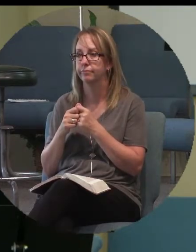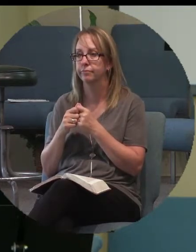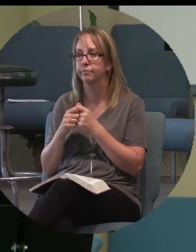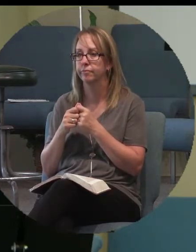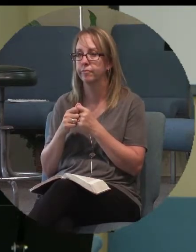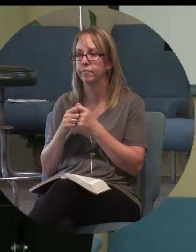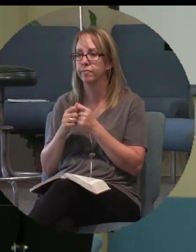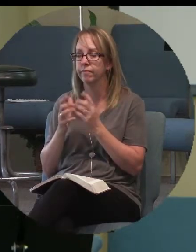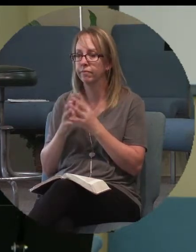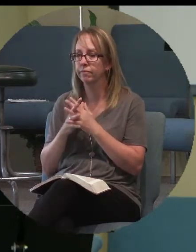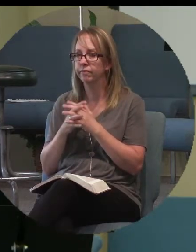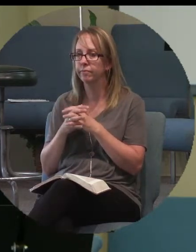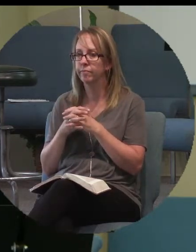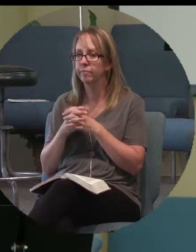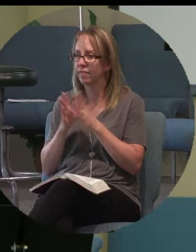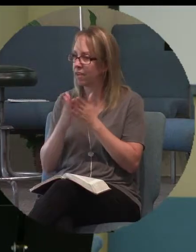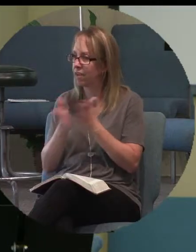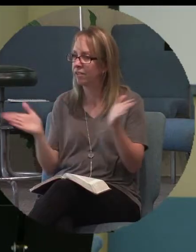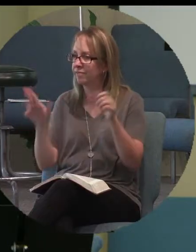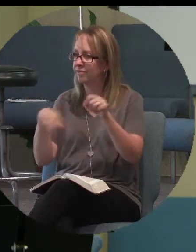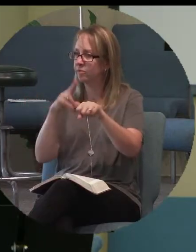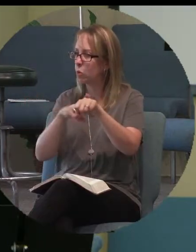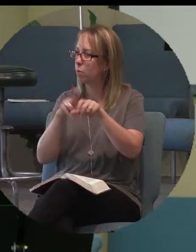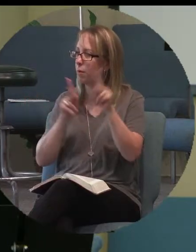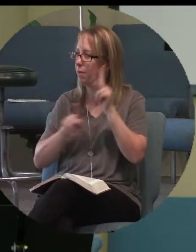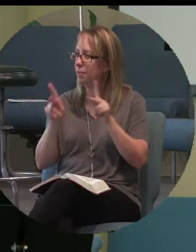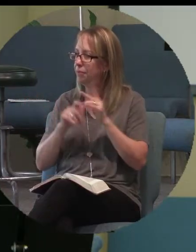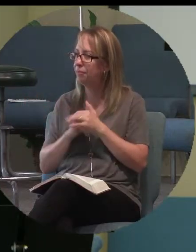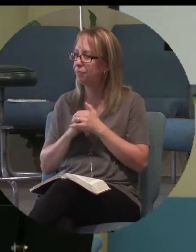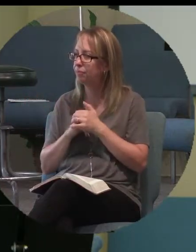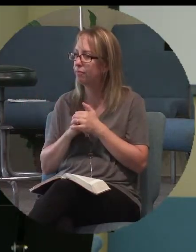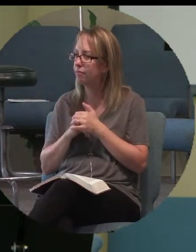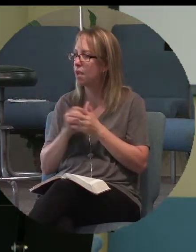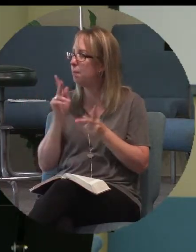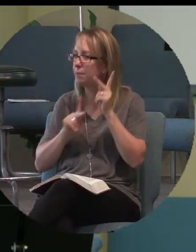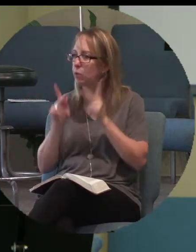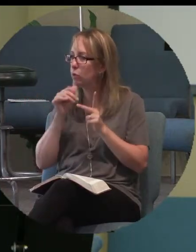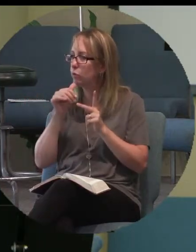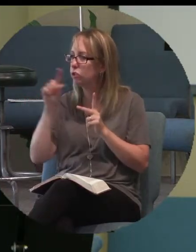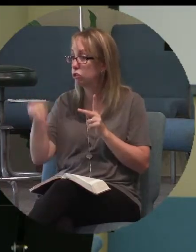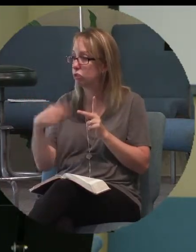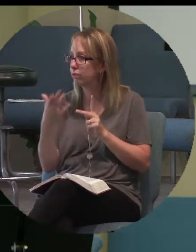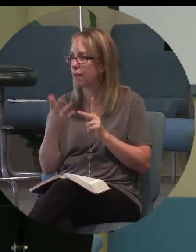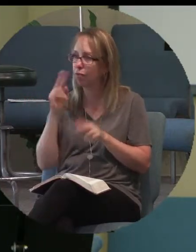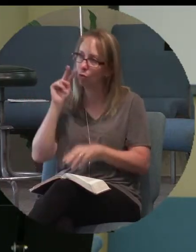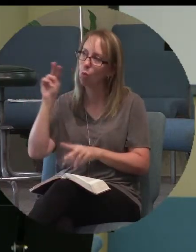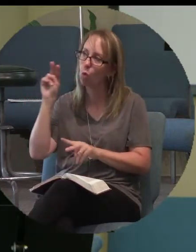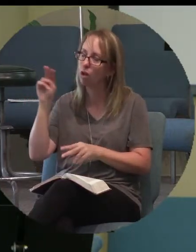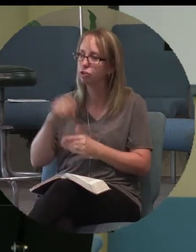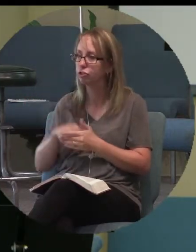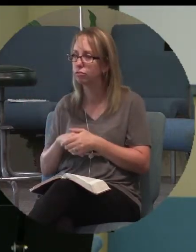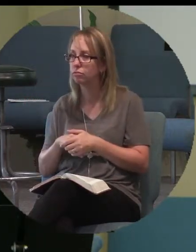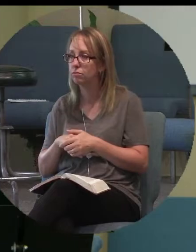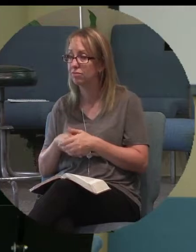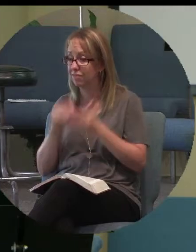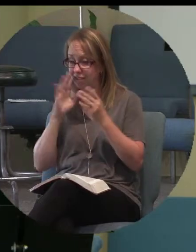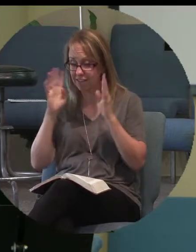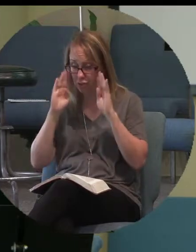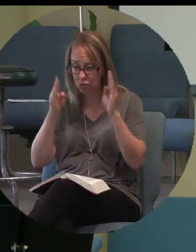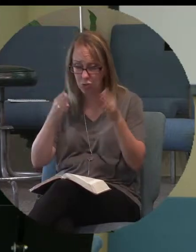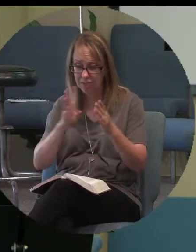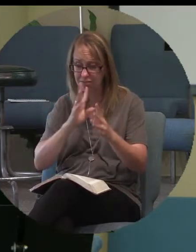just common people, those that weren't there just for the spectacle. addressed the world.